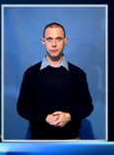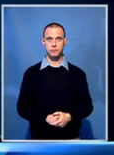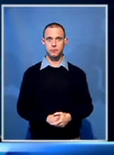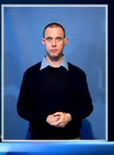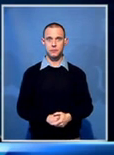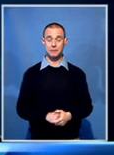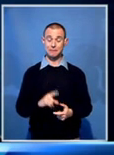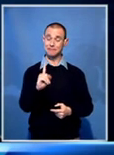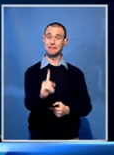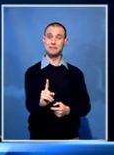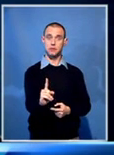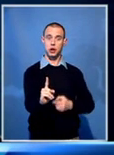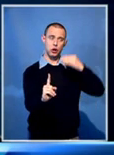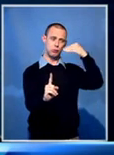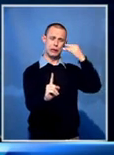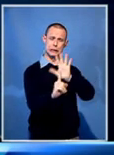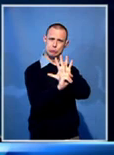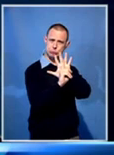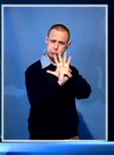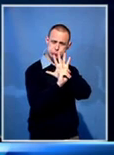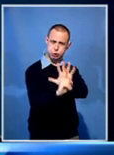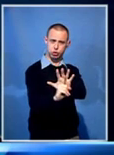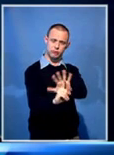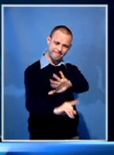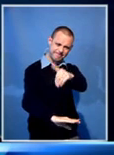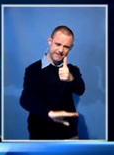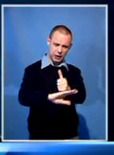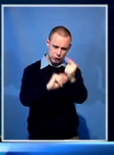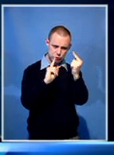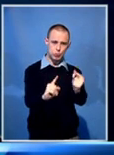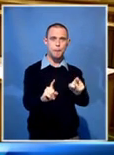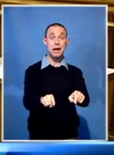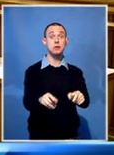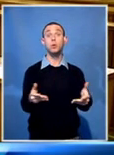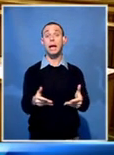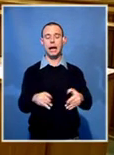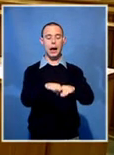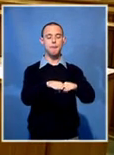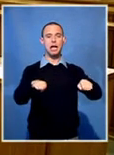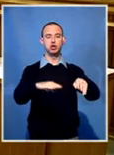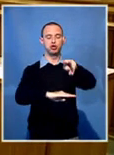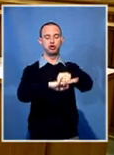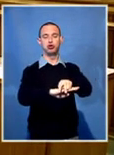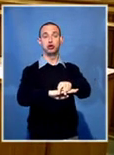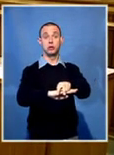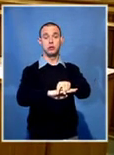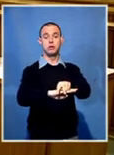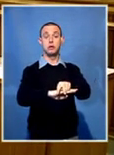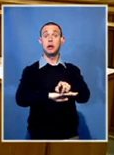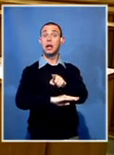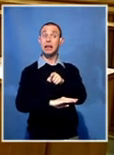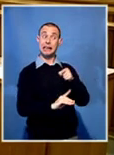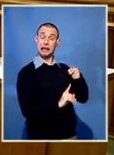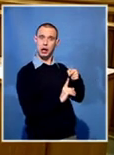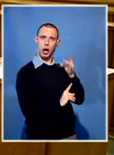He was being pushed to go and sit down on a bench. He also said he heard